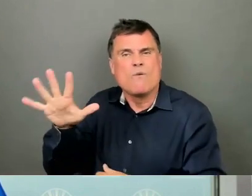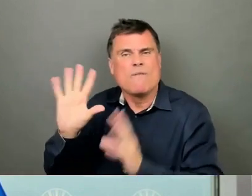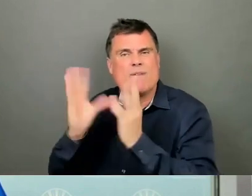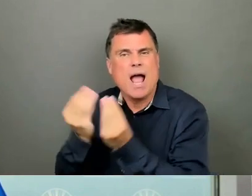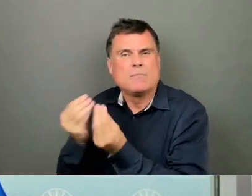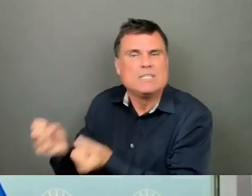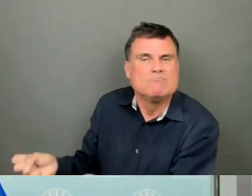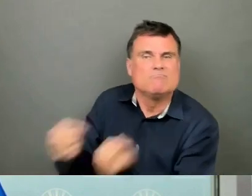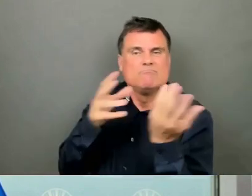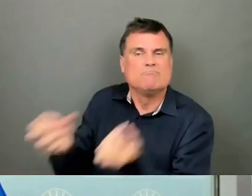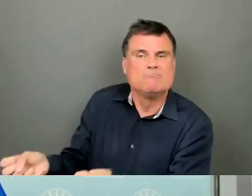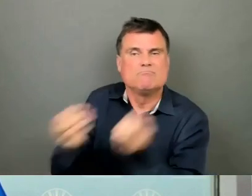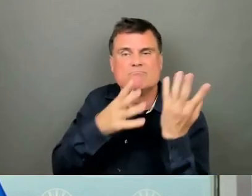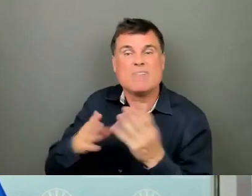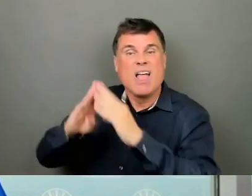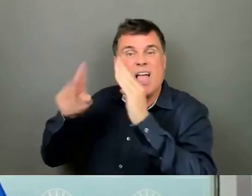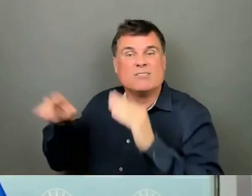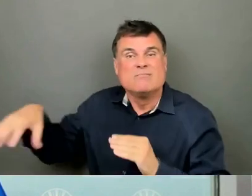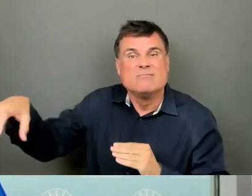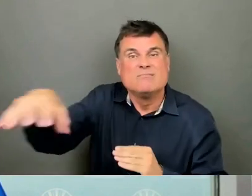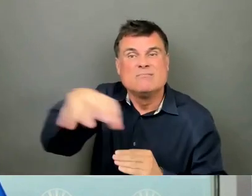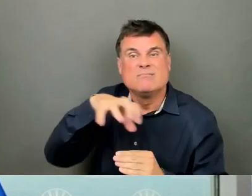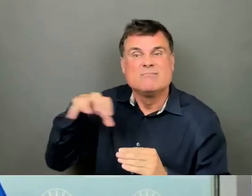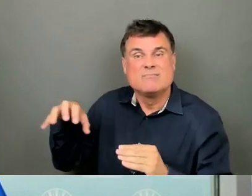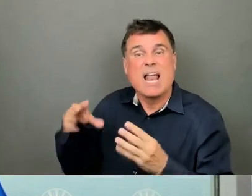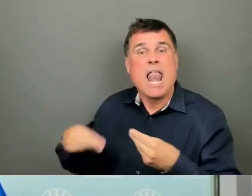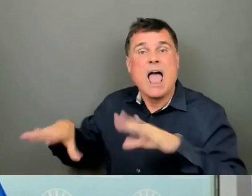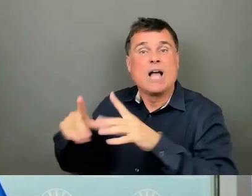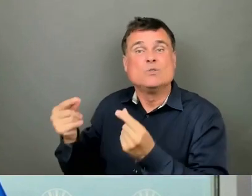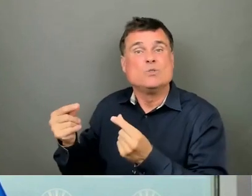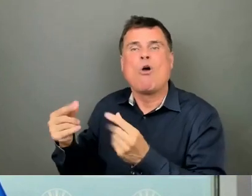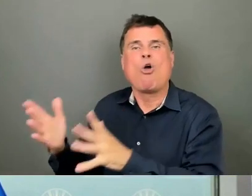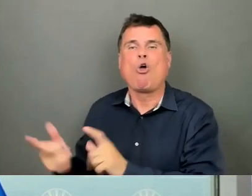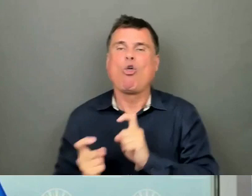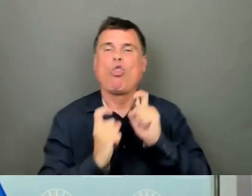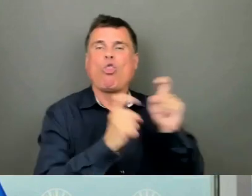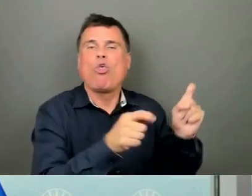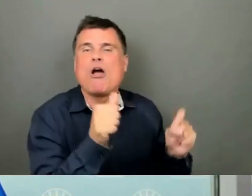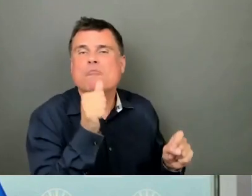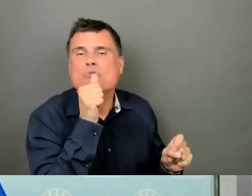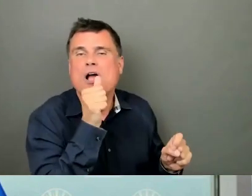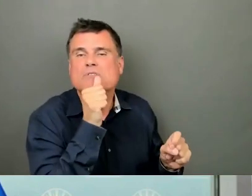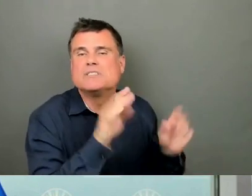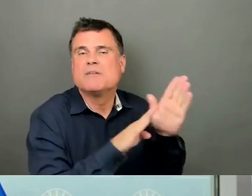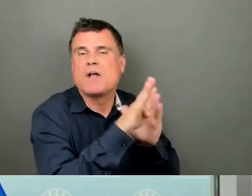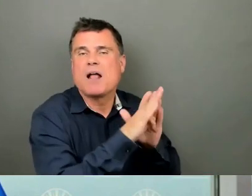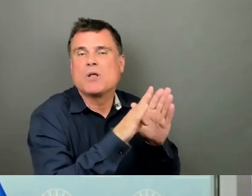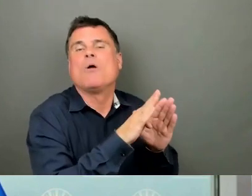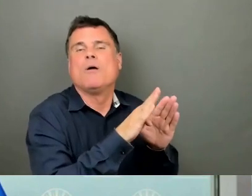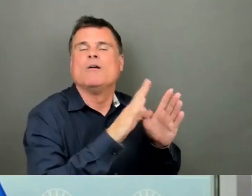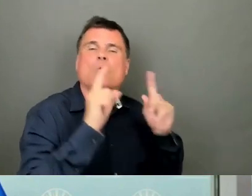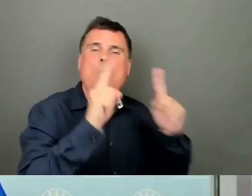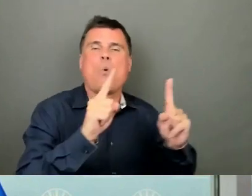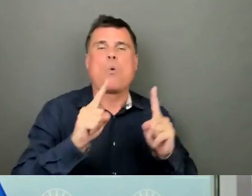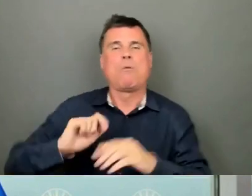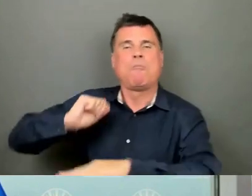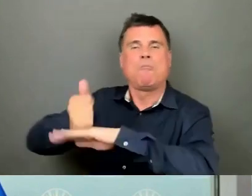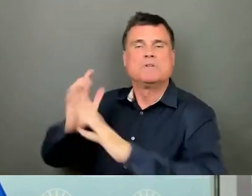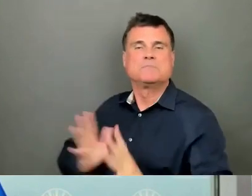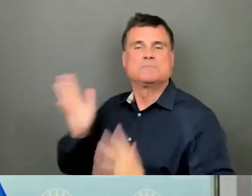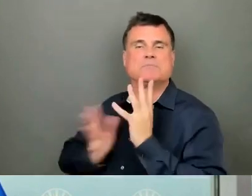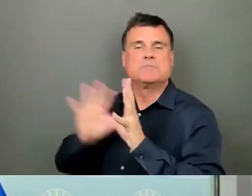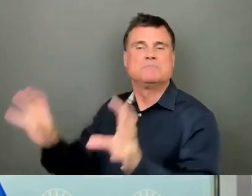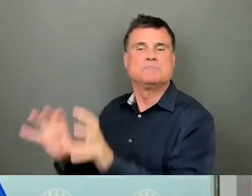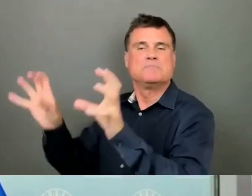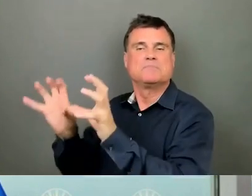demolished their homes, and handed the land over to a private developer with no deadlines for reconstruction, while at the same time offering them hundreds